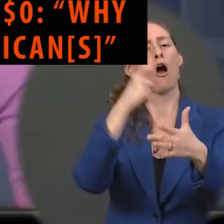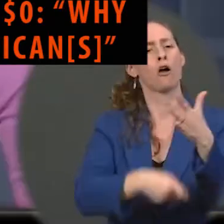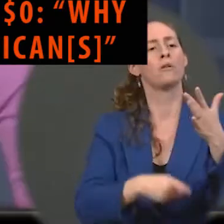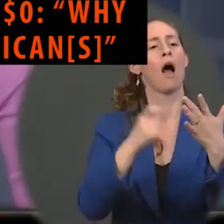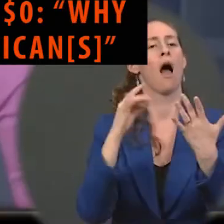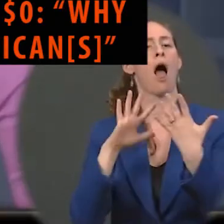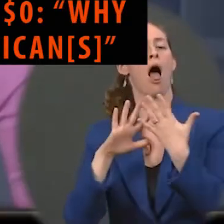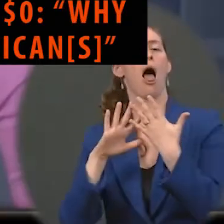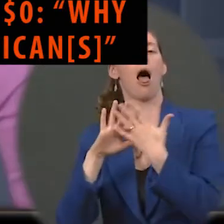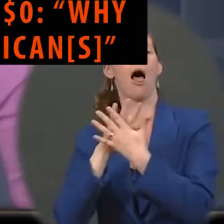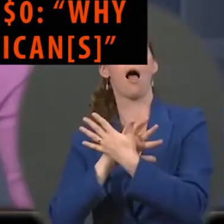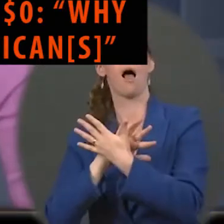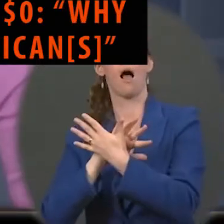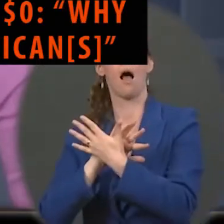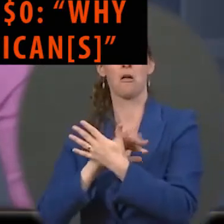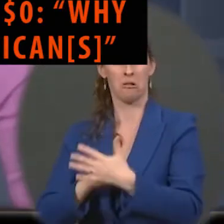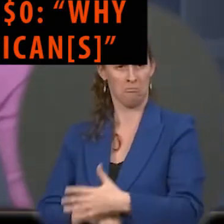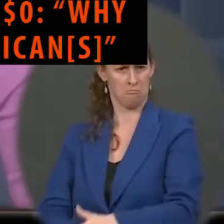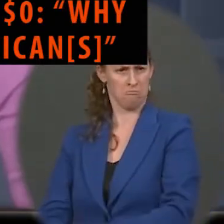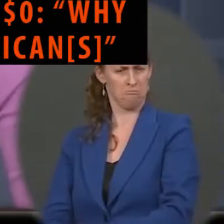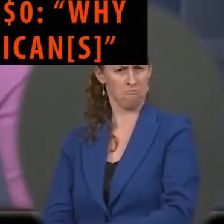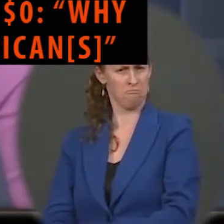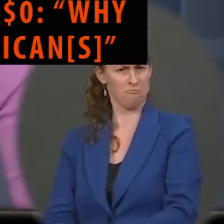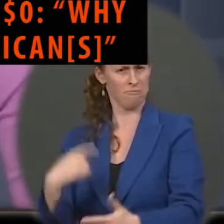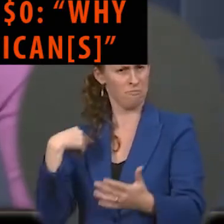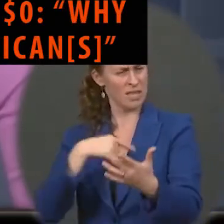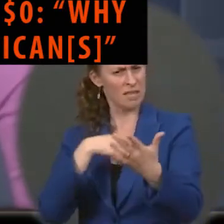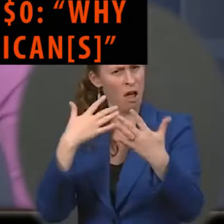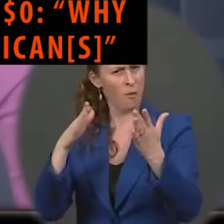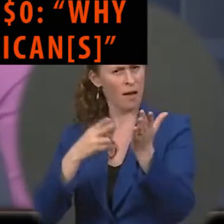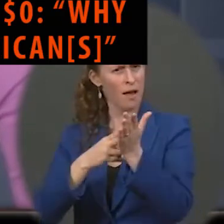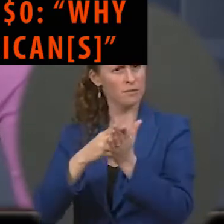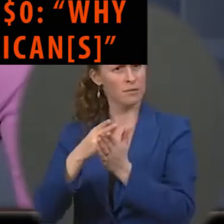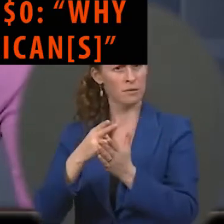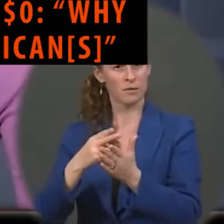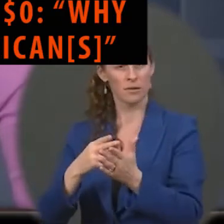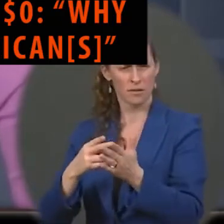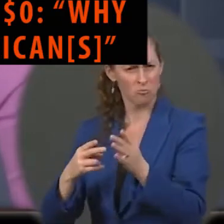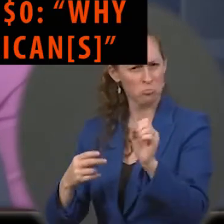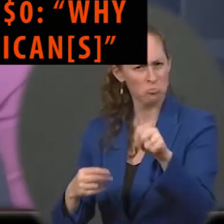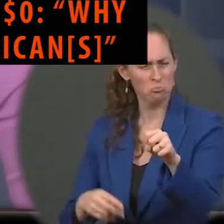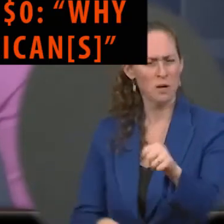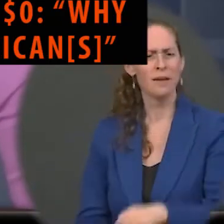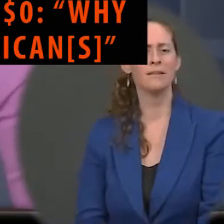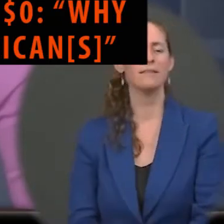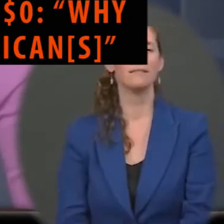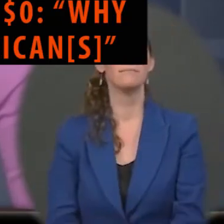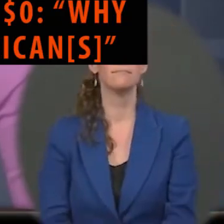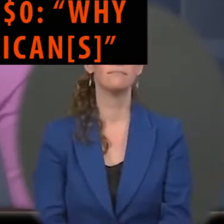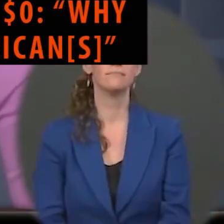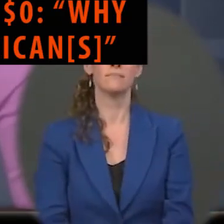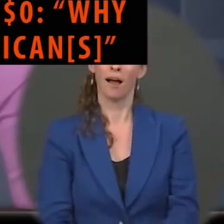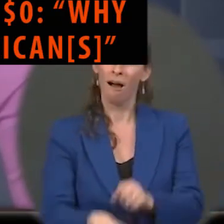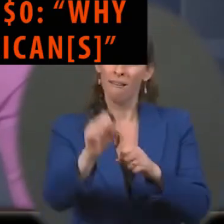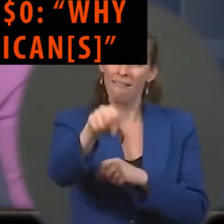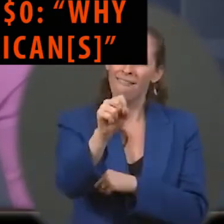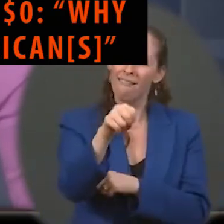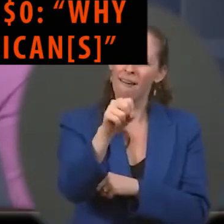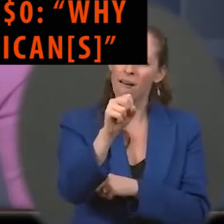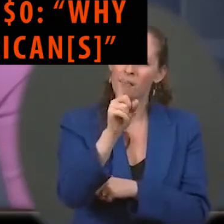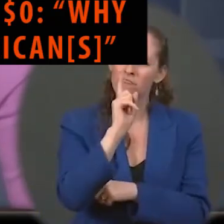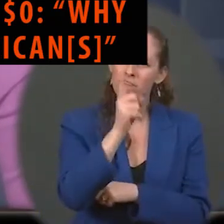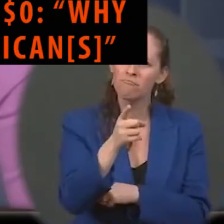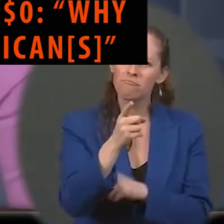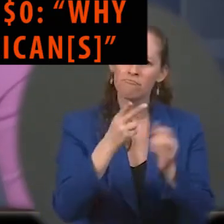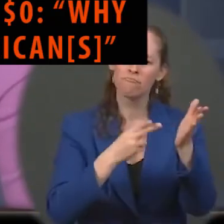No, we are being honest with the American people. We are being frank. The something, we agree, right? Ms. it is, we are, it is costing, it